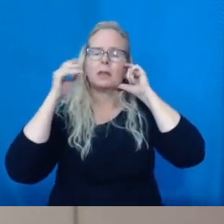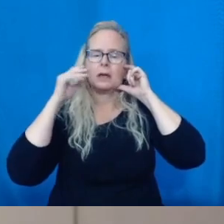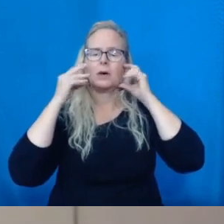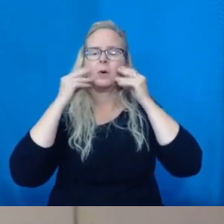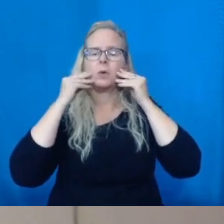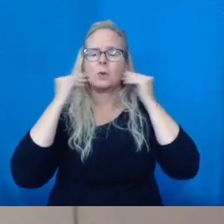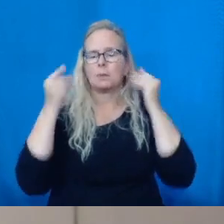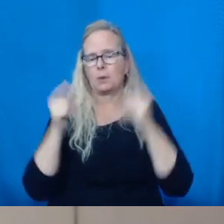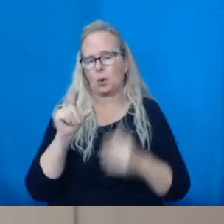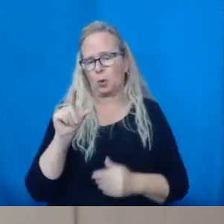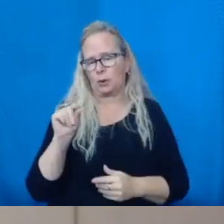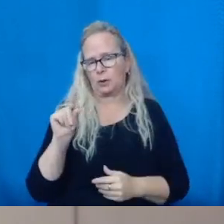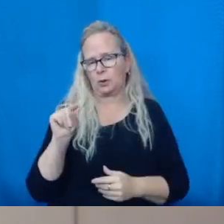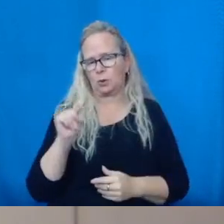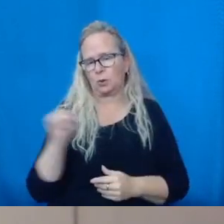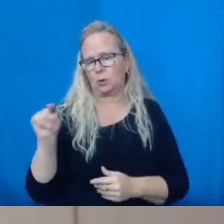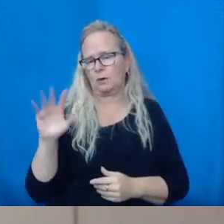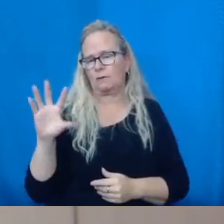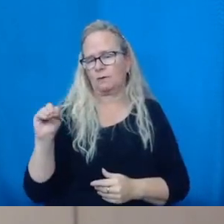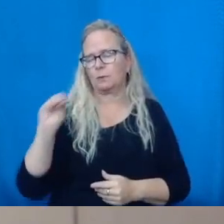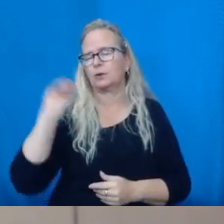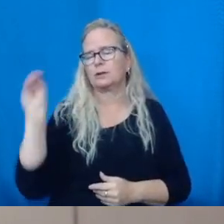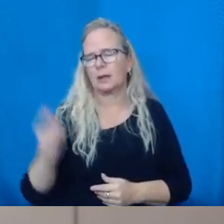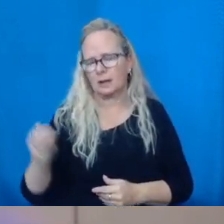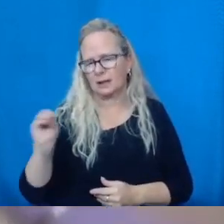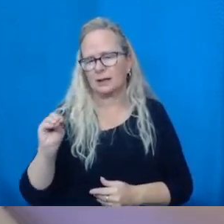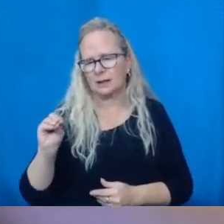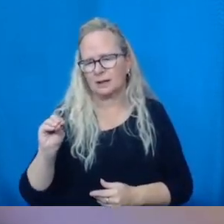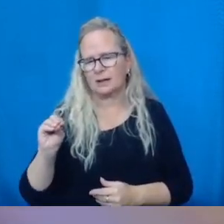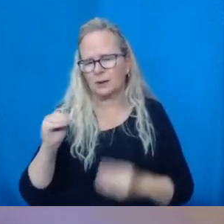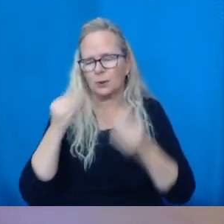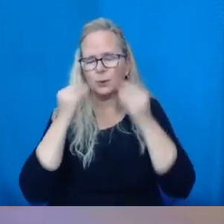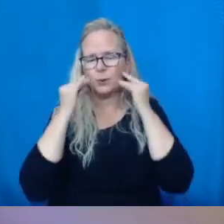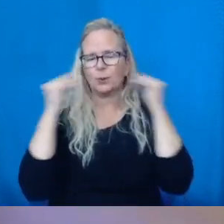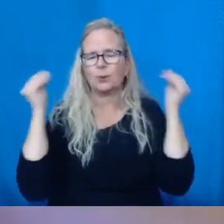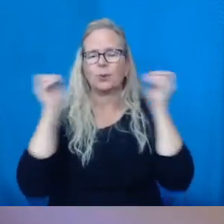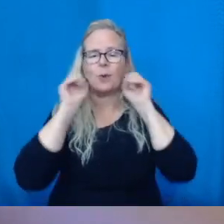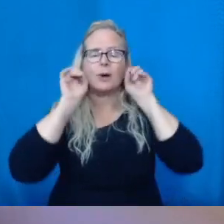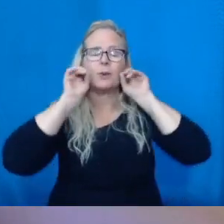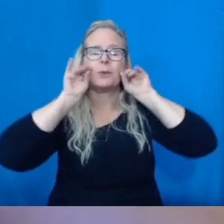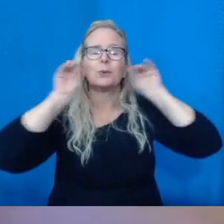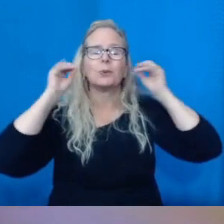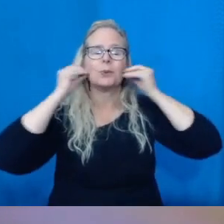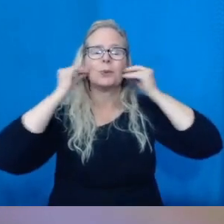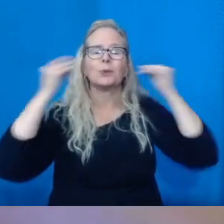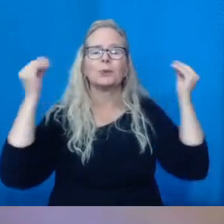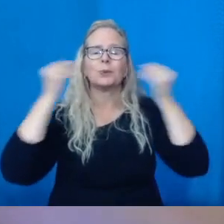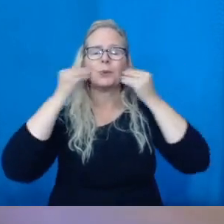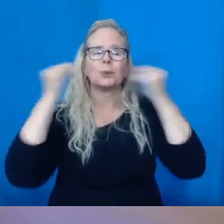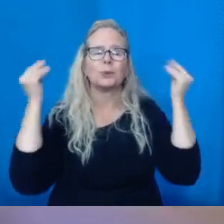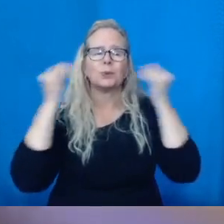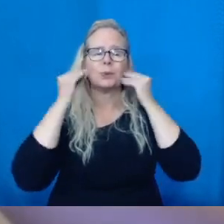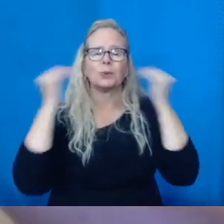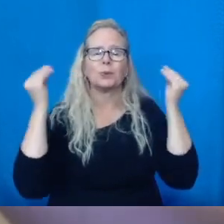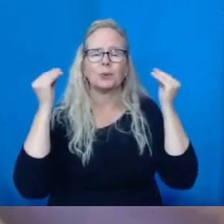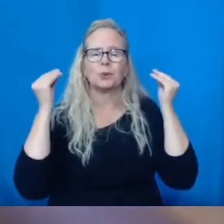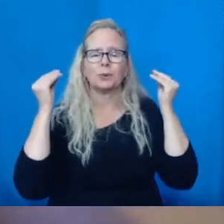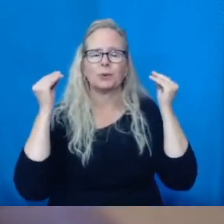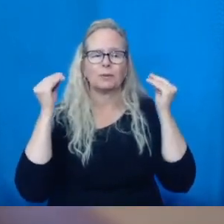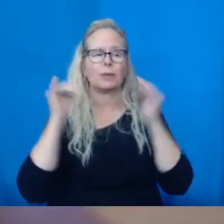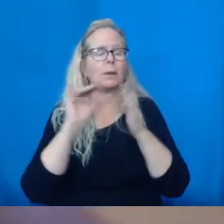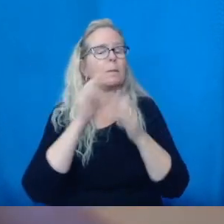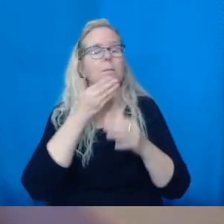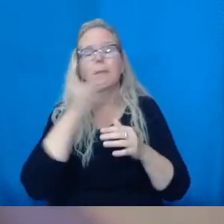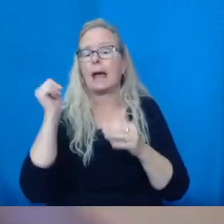simple ear saver. And what I would do there is pull it back, I'm not going to put it on here, but I would hook that on. So now